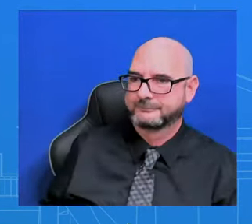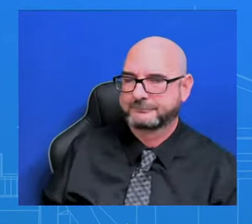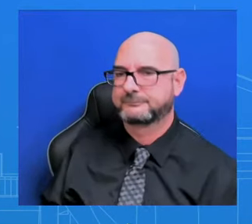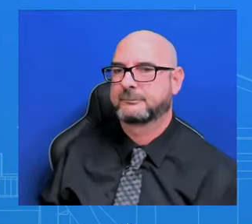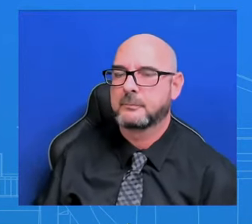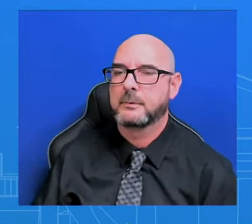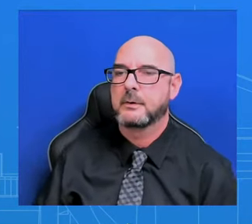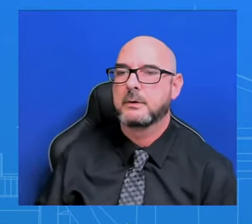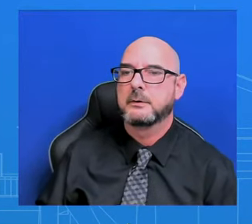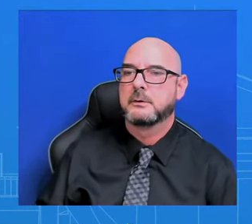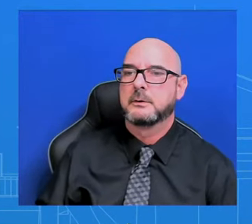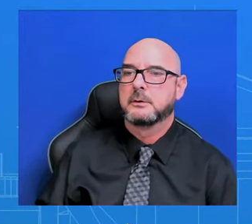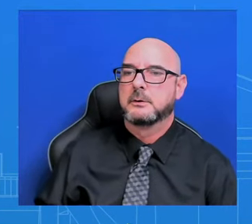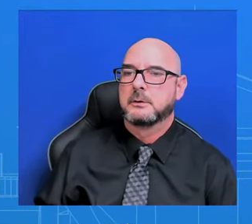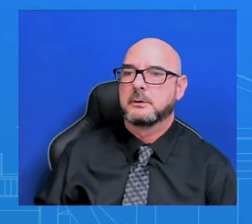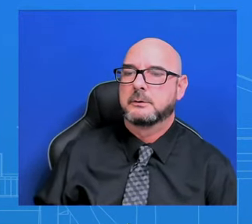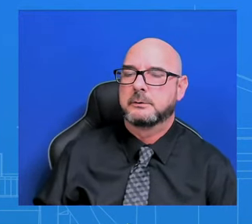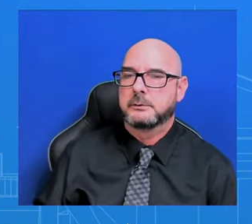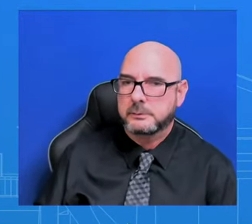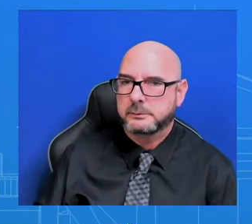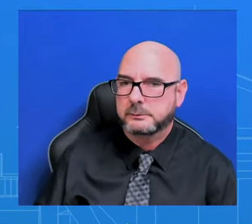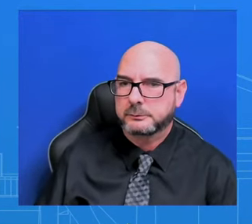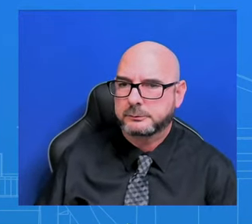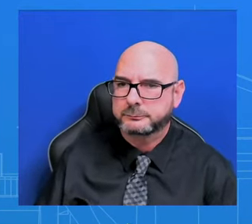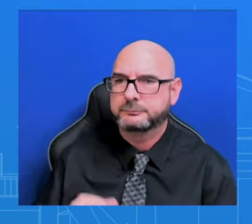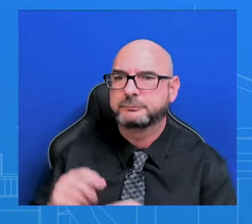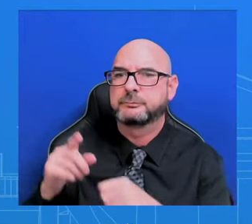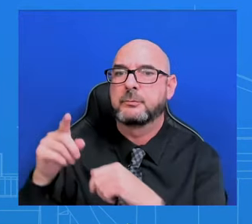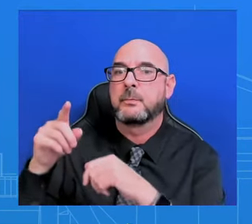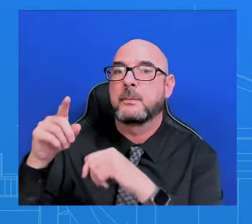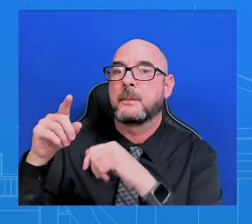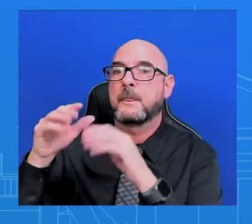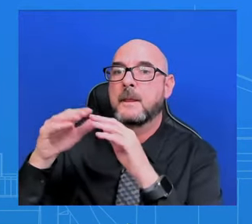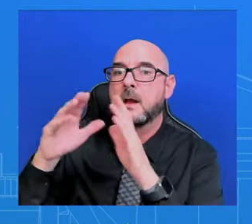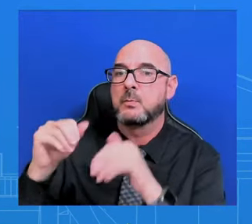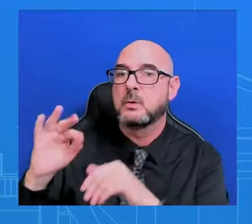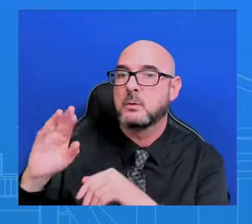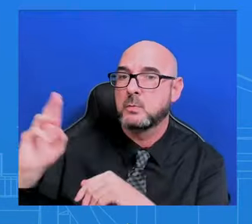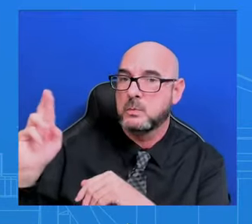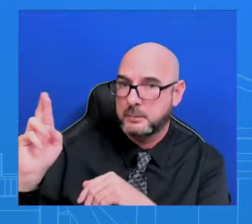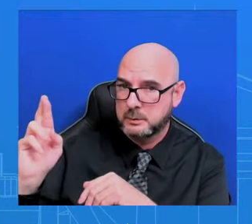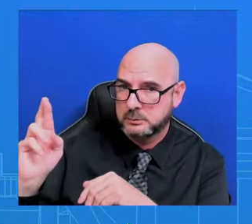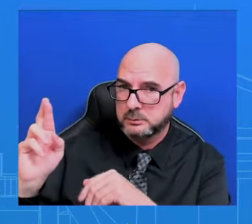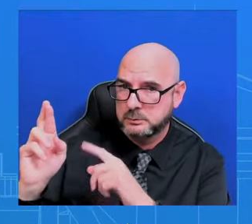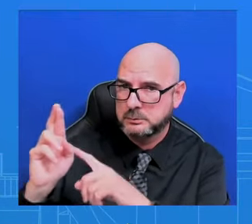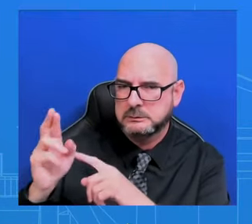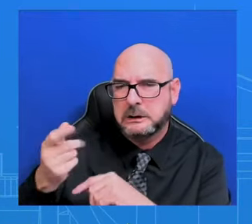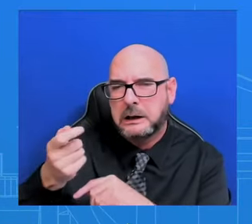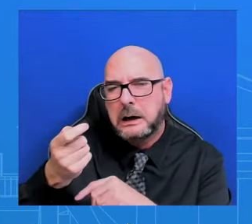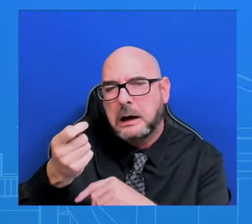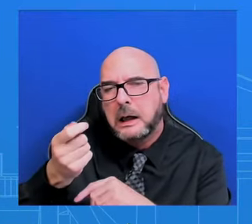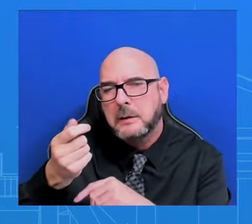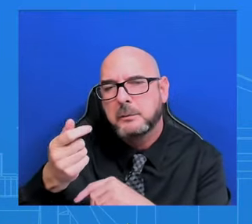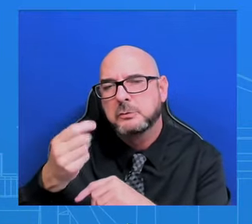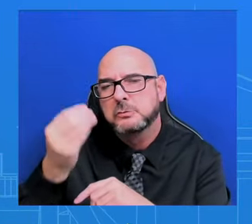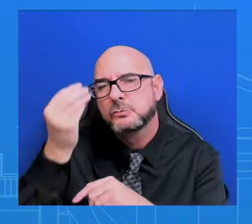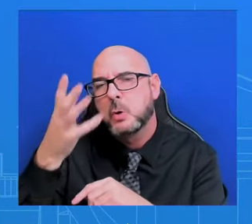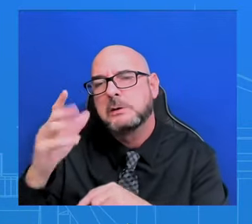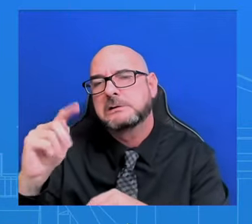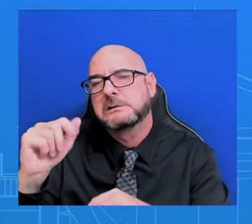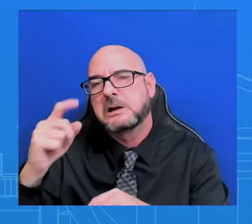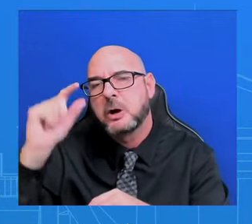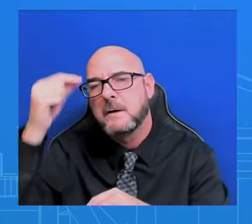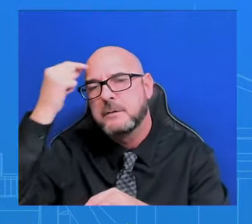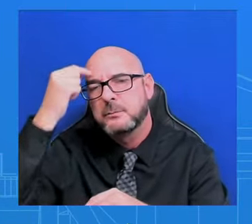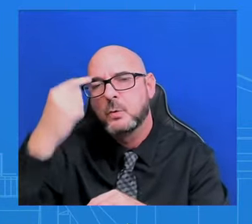push back on the Supreme Court ruling, sort of encouraging the Texas governor to ignore it. Can you start from the beginning? I missed the beginning.